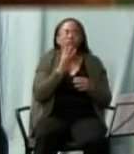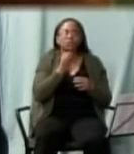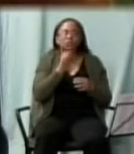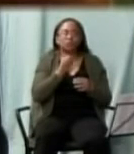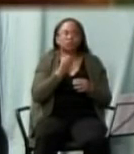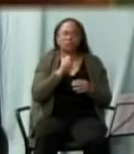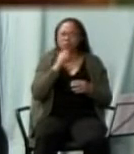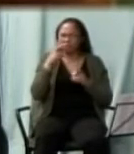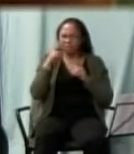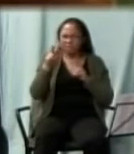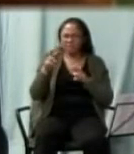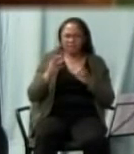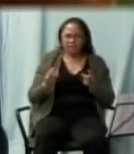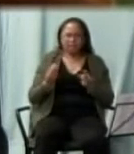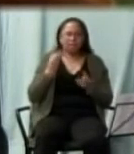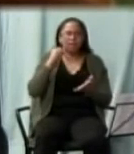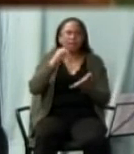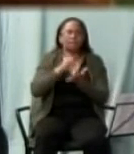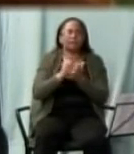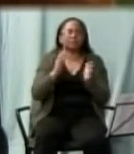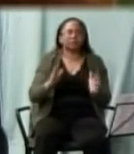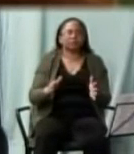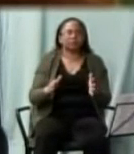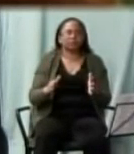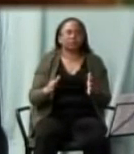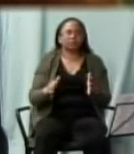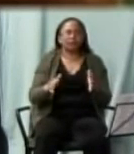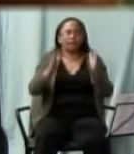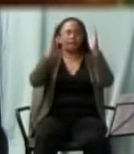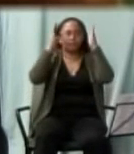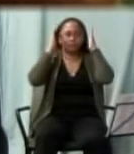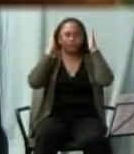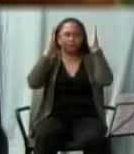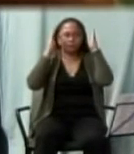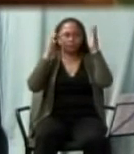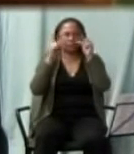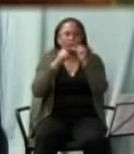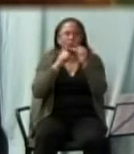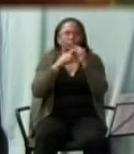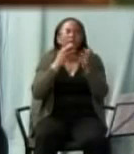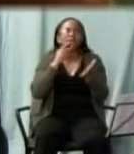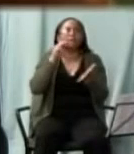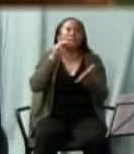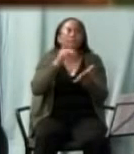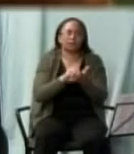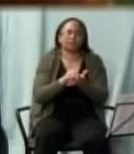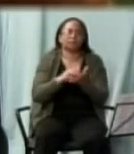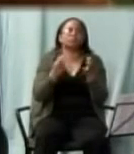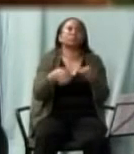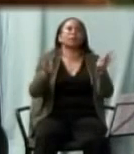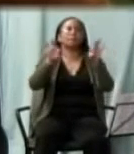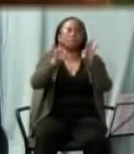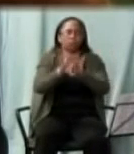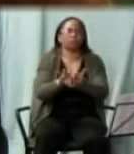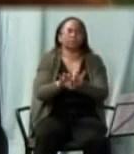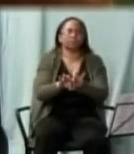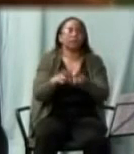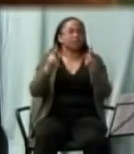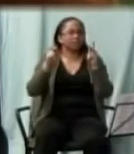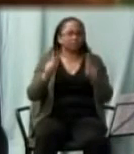the messenger look at the message do not